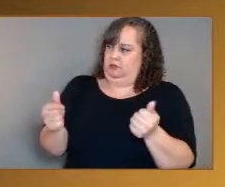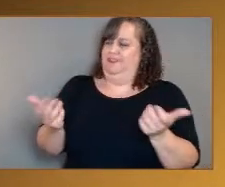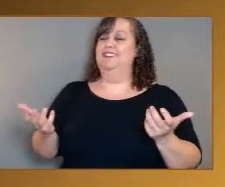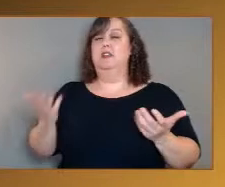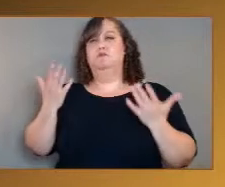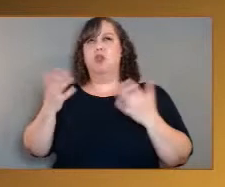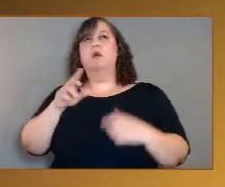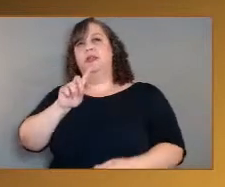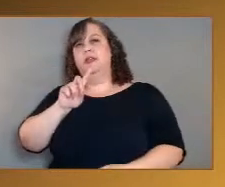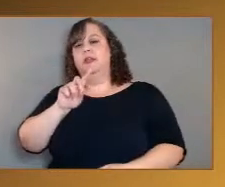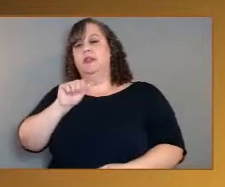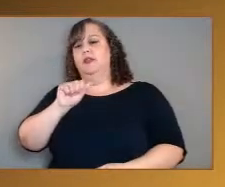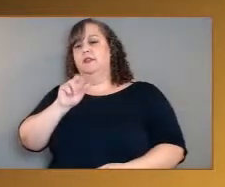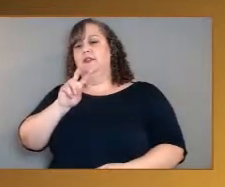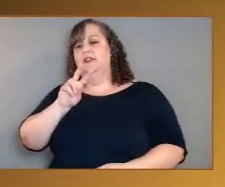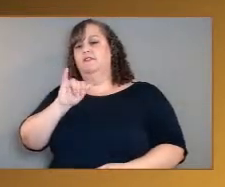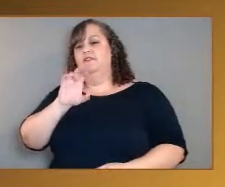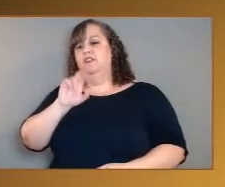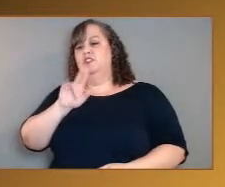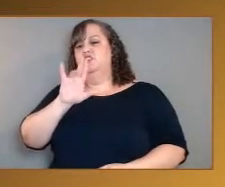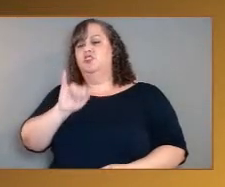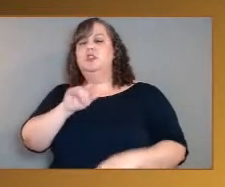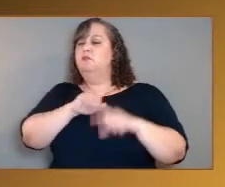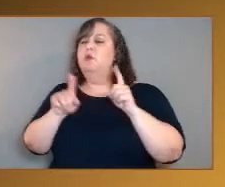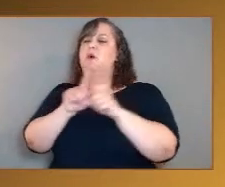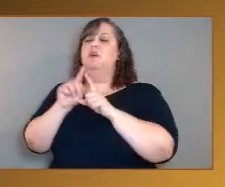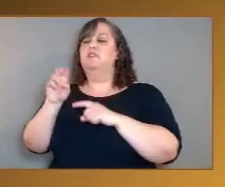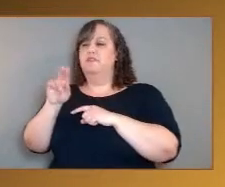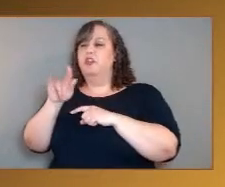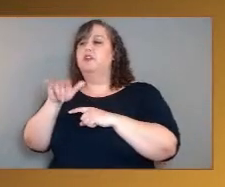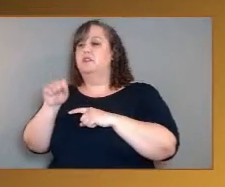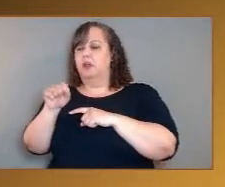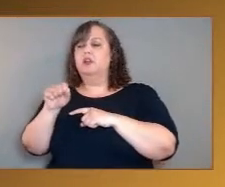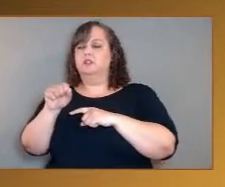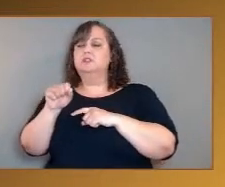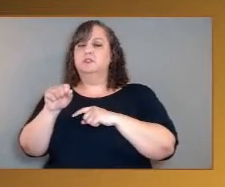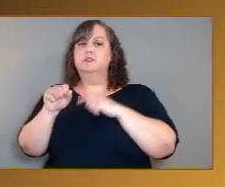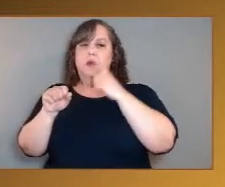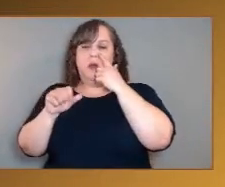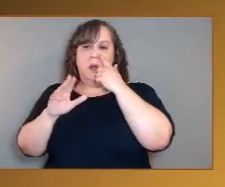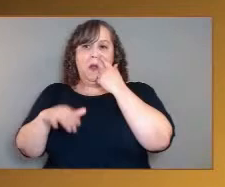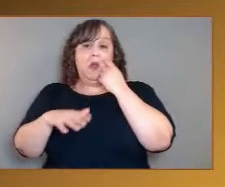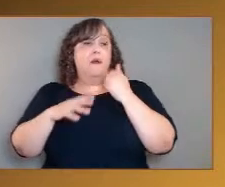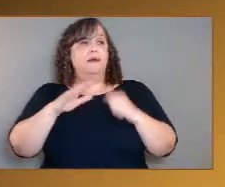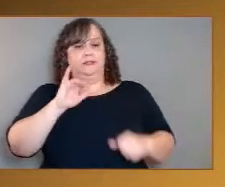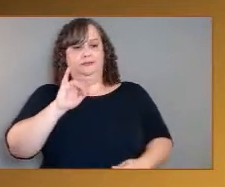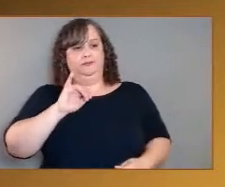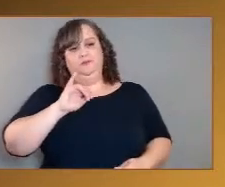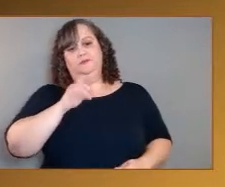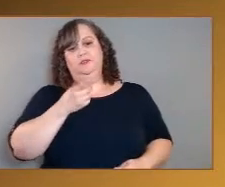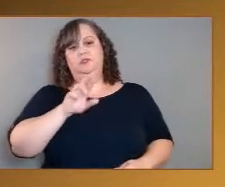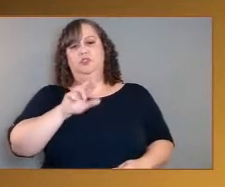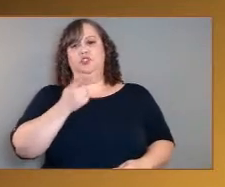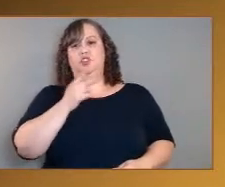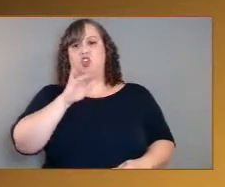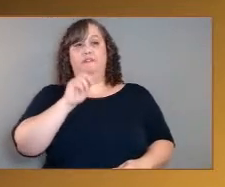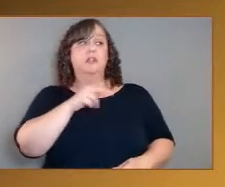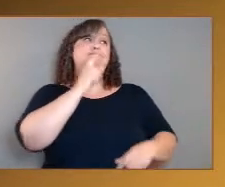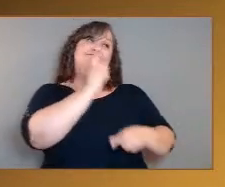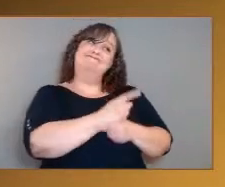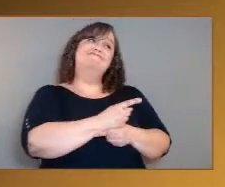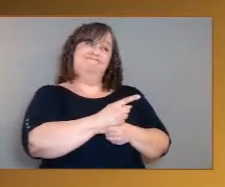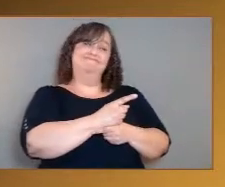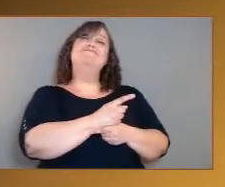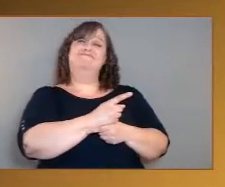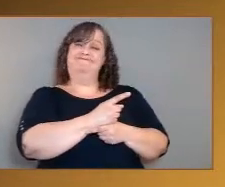constraints to work with. Well, Venus is hard and hard as a good question. But we're building our spacecraft is about